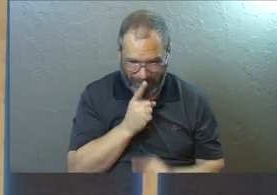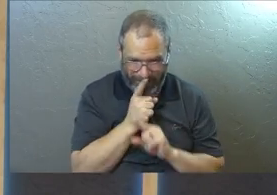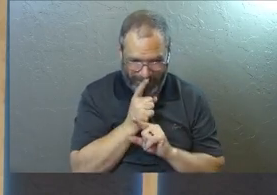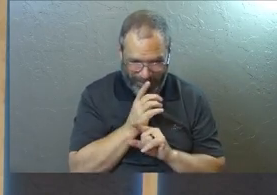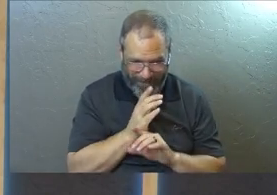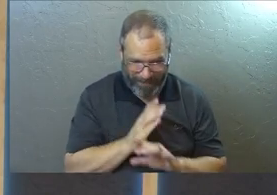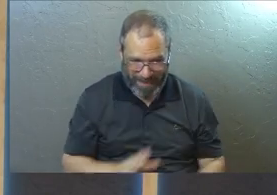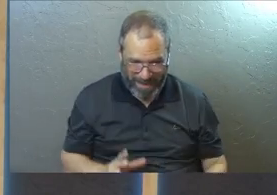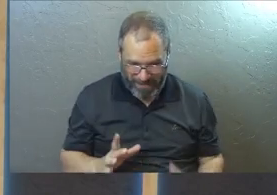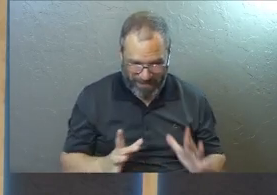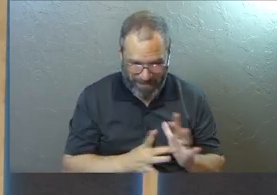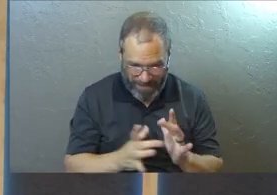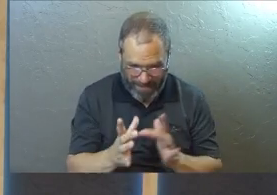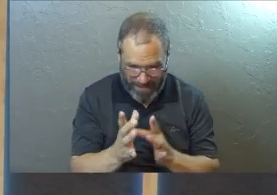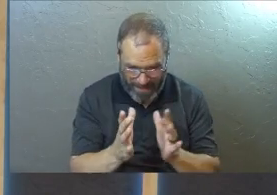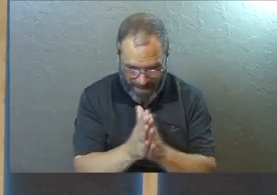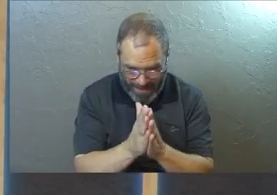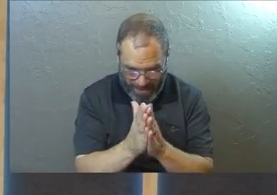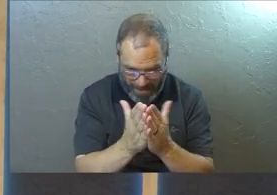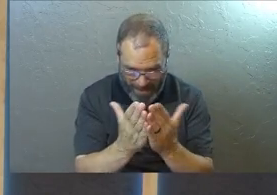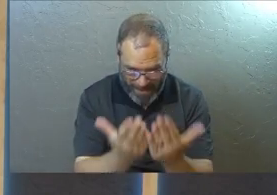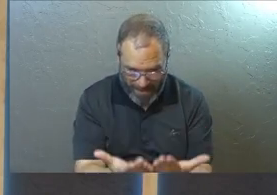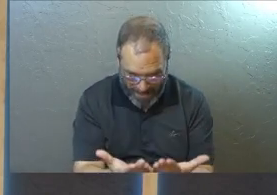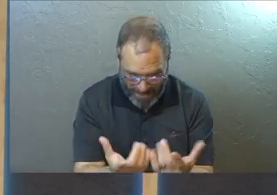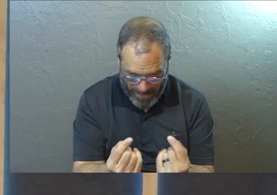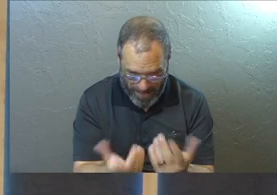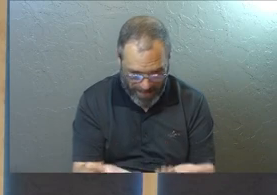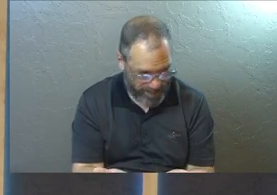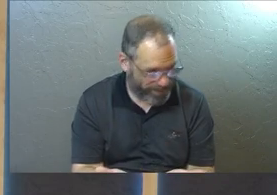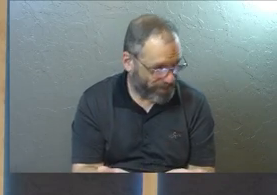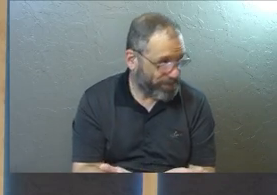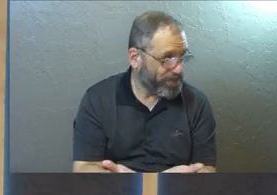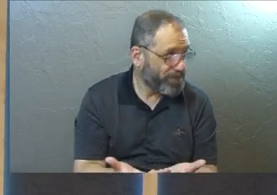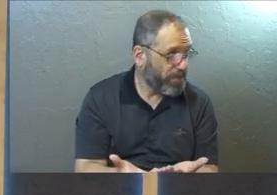and just a Bible. And what do you do with that?